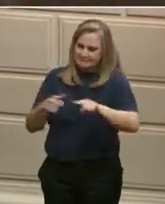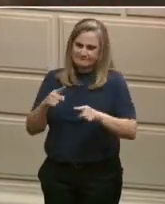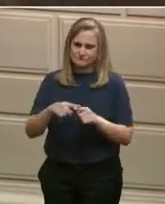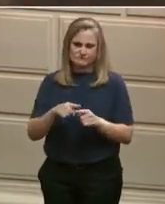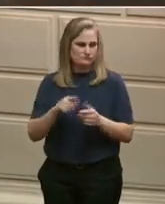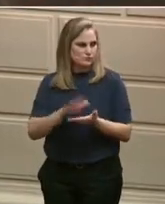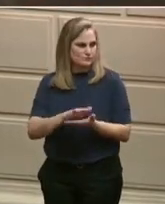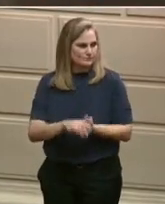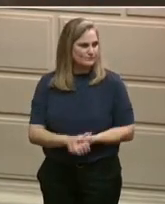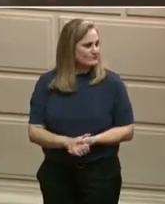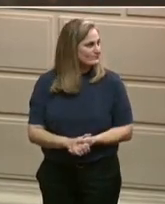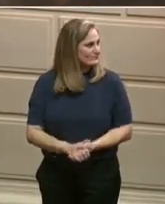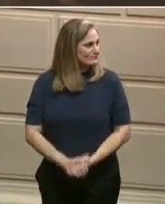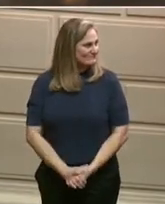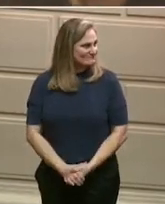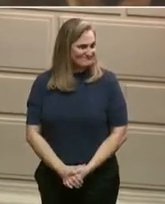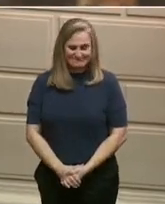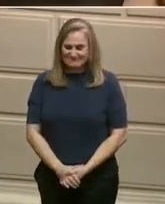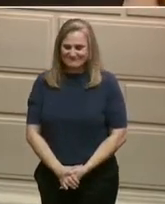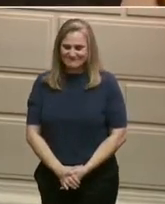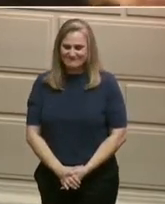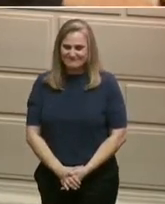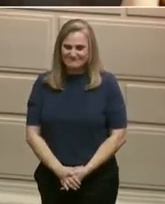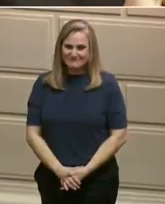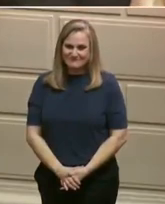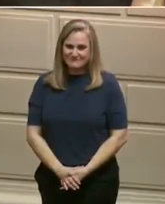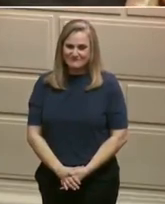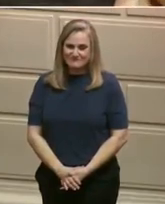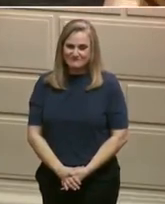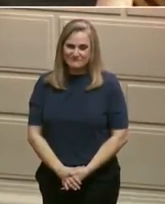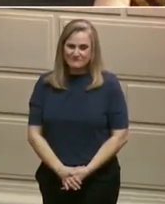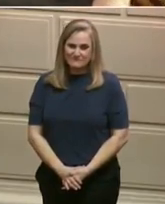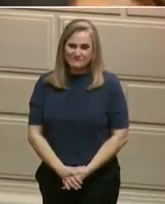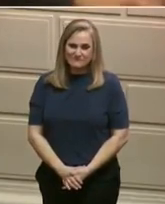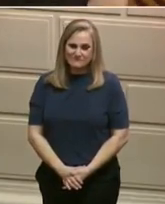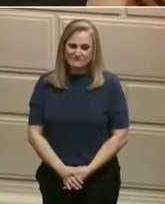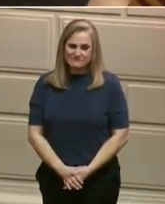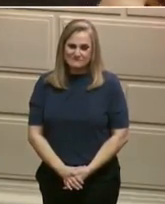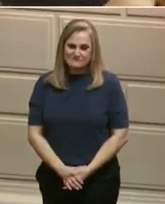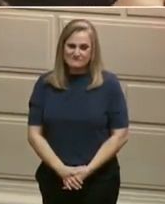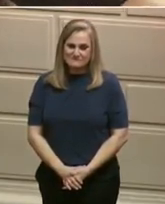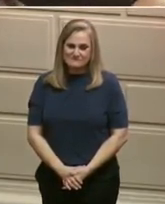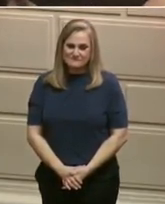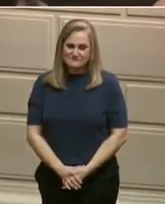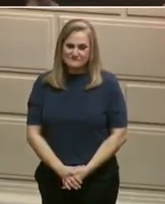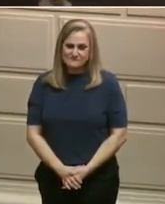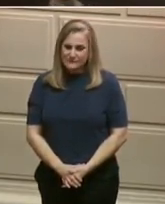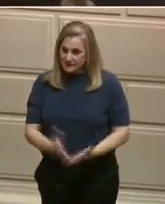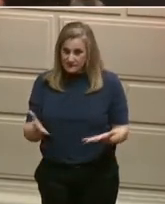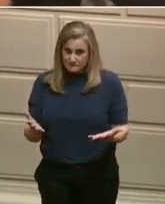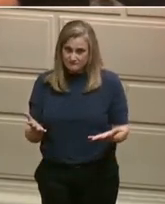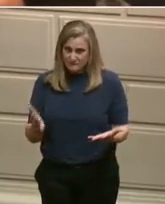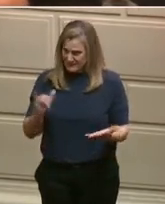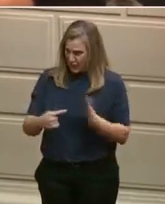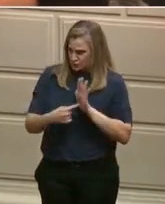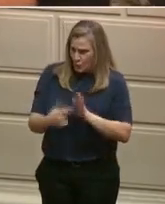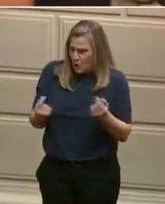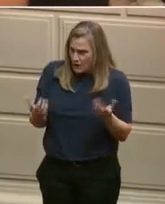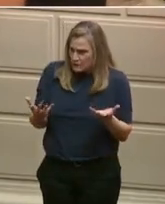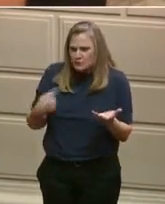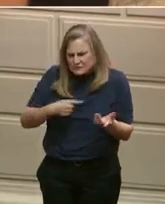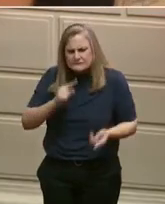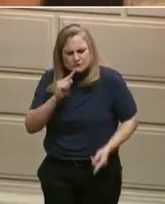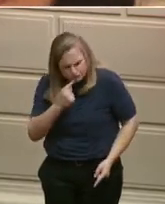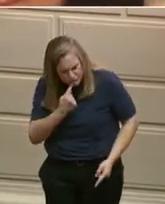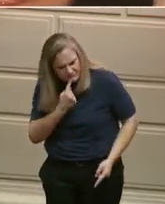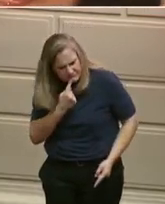We're... Look... Look, we're serious about improving Rycast scores and closing the